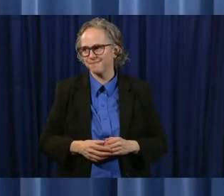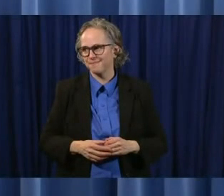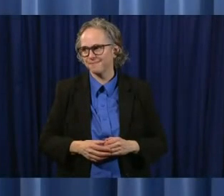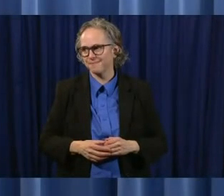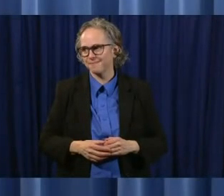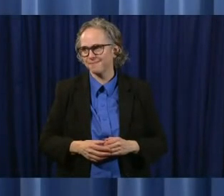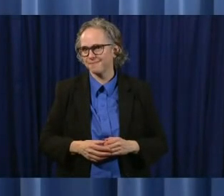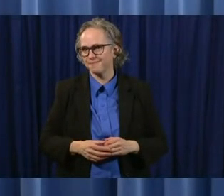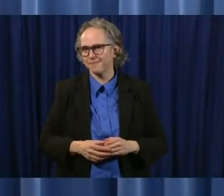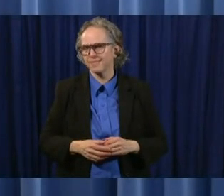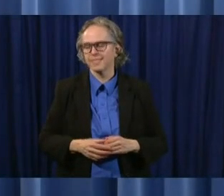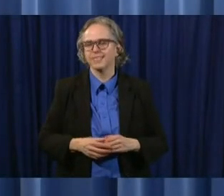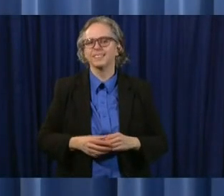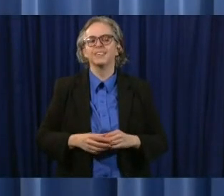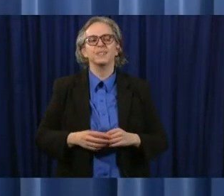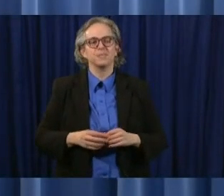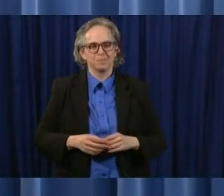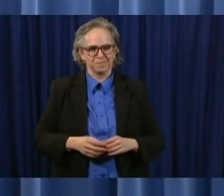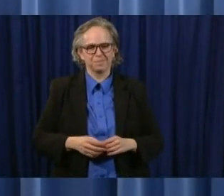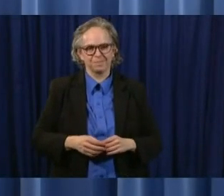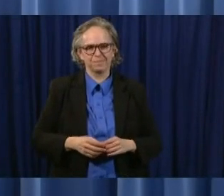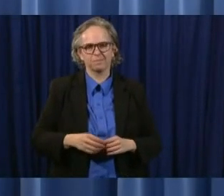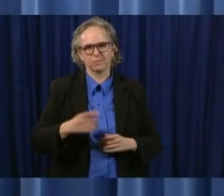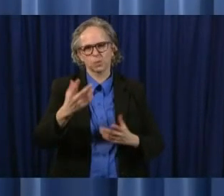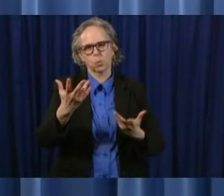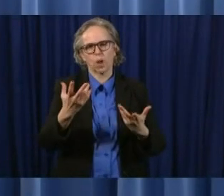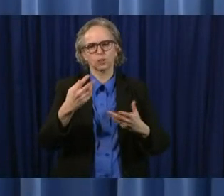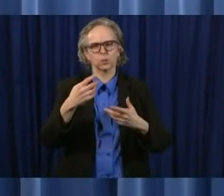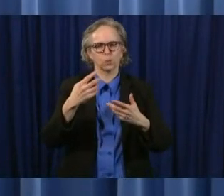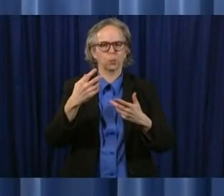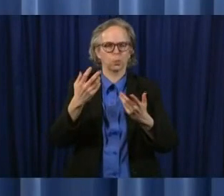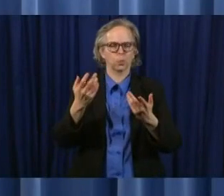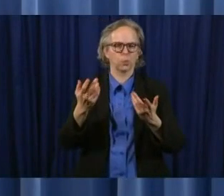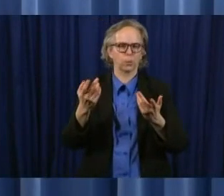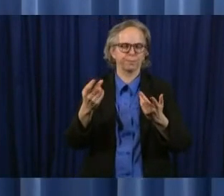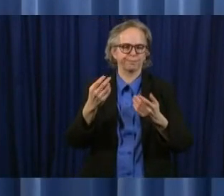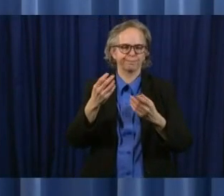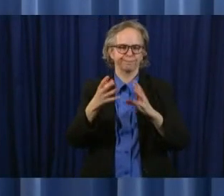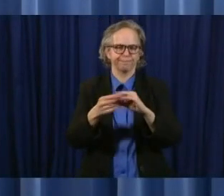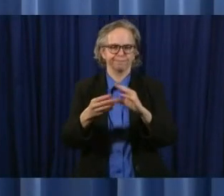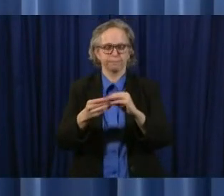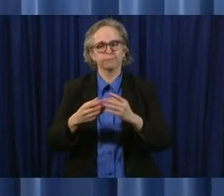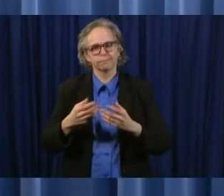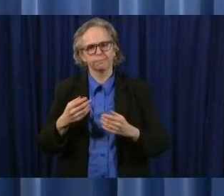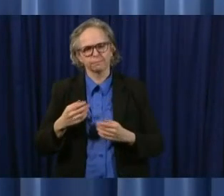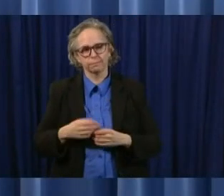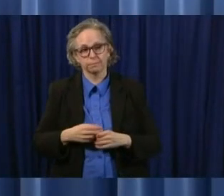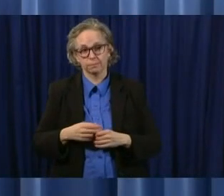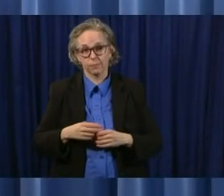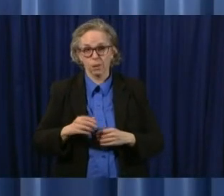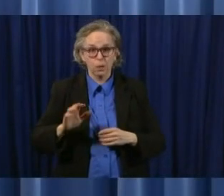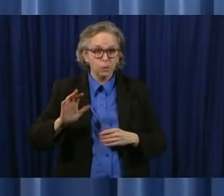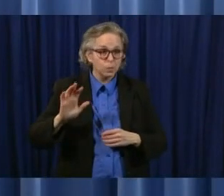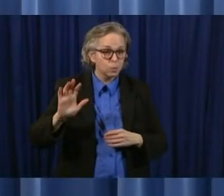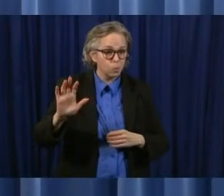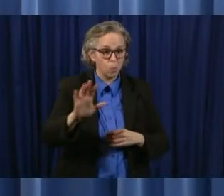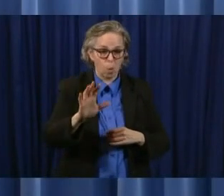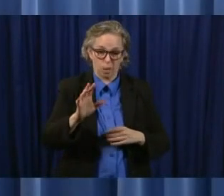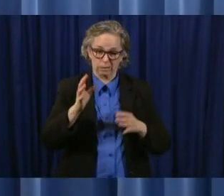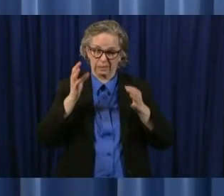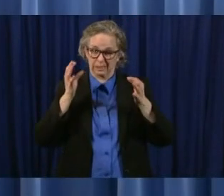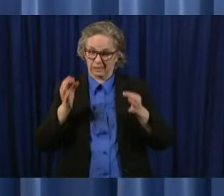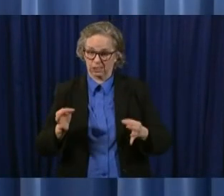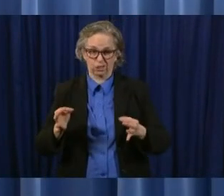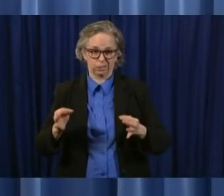let me just conclude by saying it's it's really been your decisions uh your decisions that